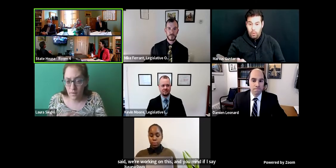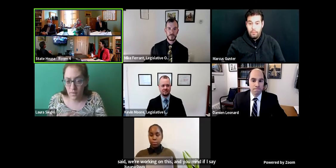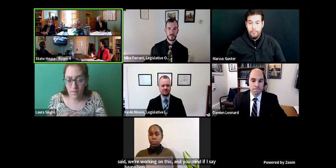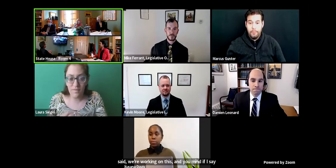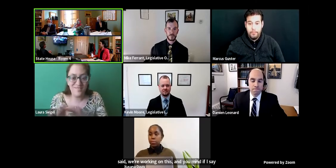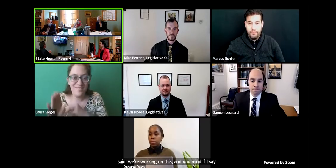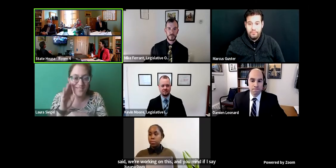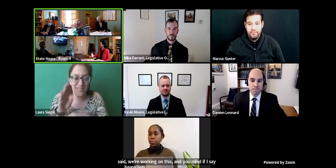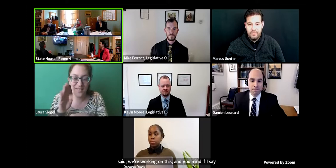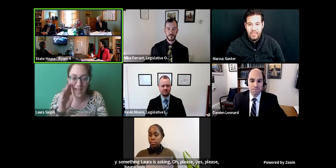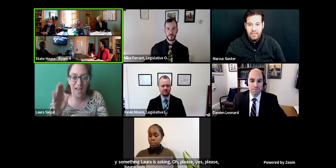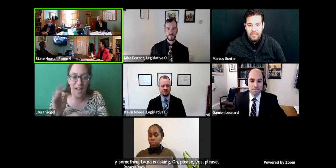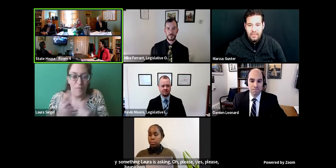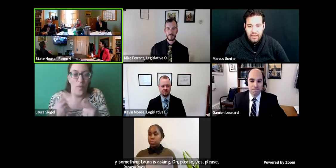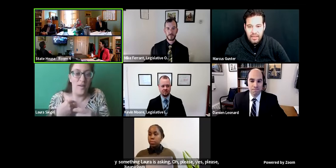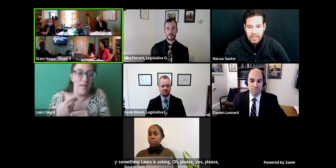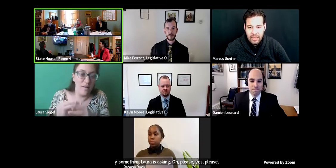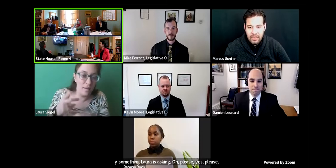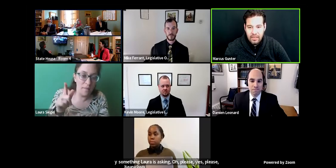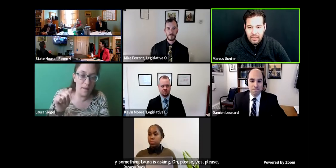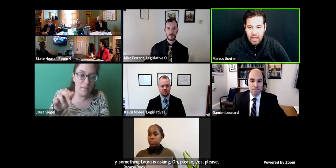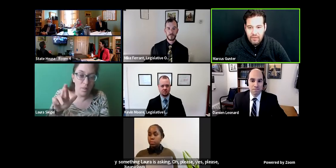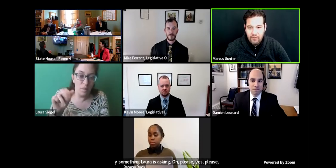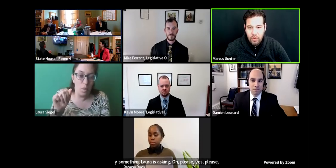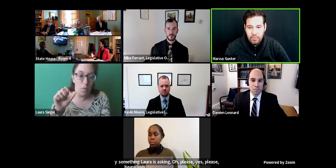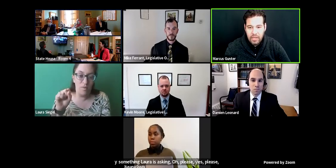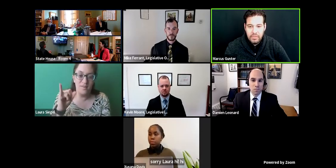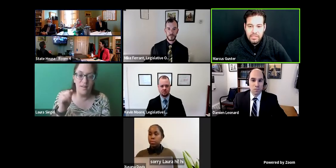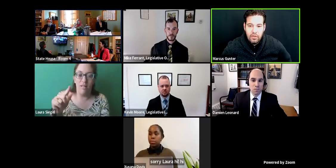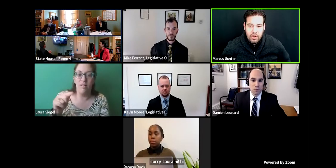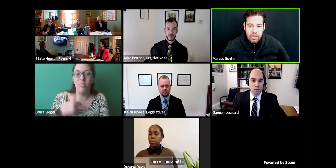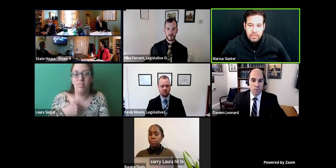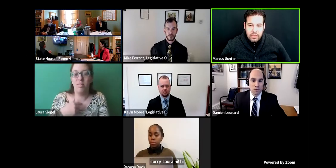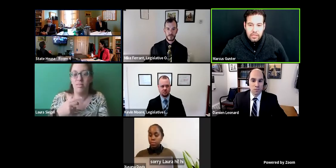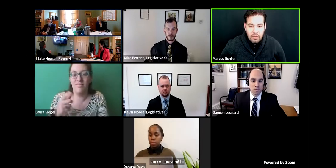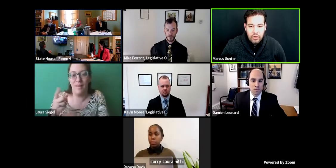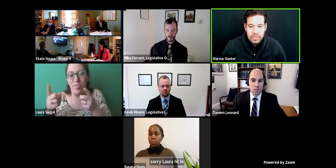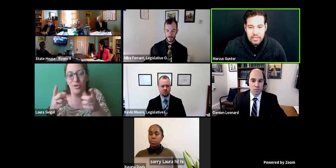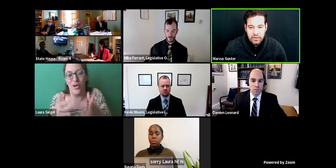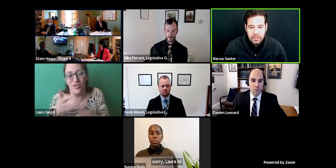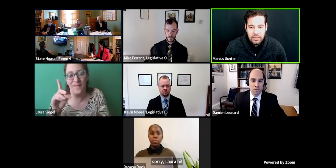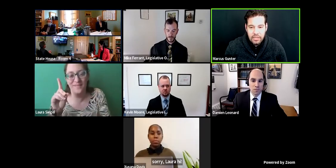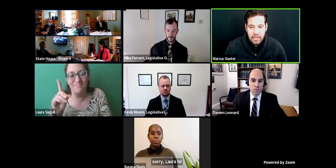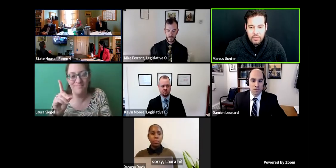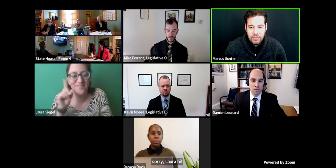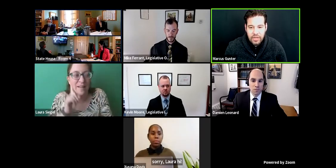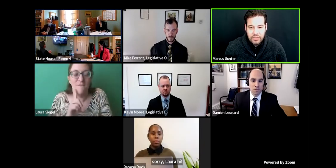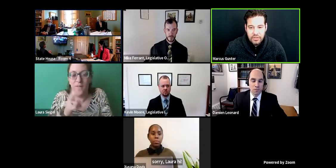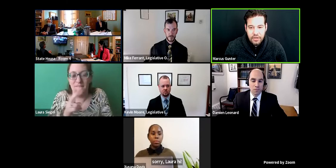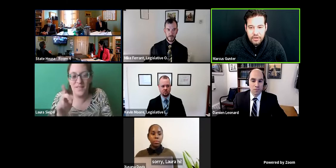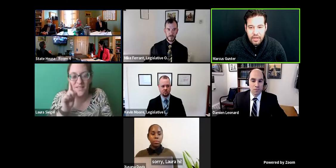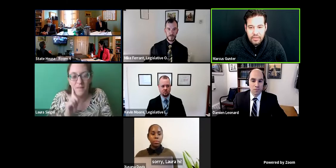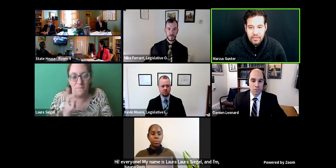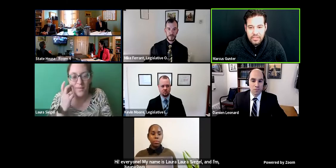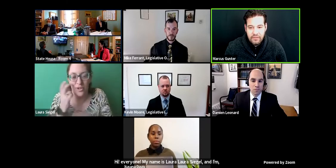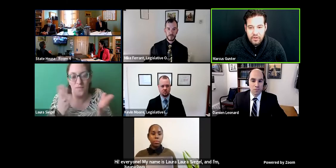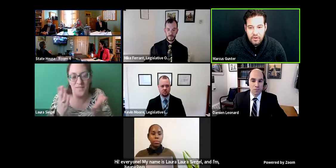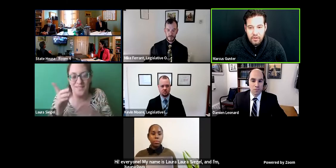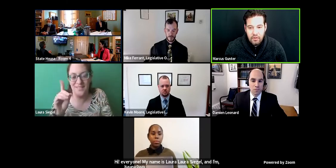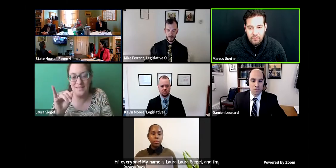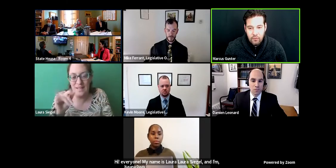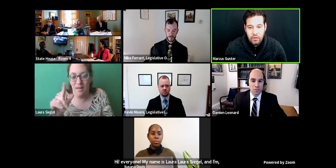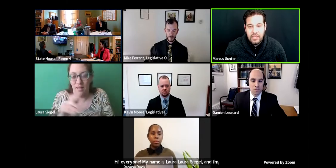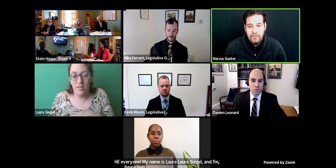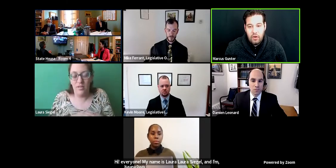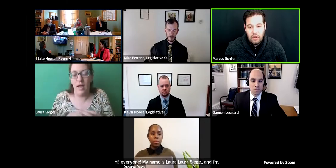Yes, please. Sorry, Laura. Hi, uh, hi everyone. My name is Laura, Laura Siegel, and I'm a director here at the